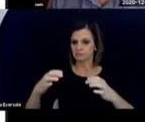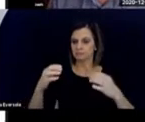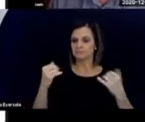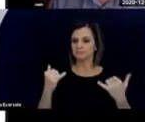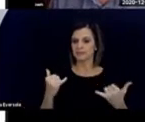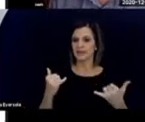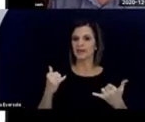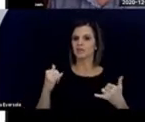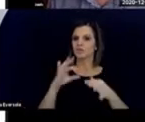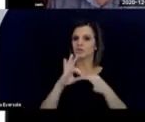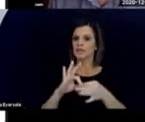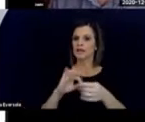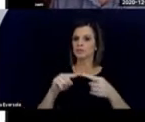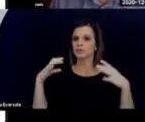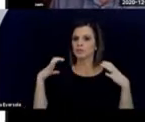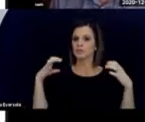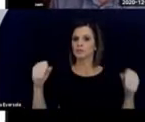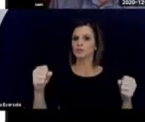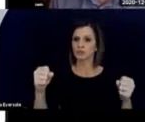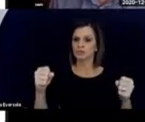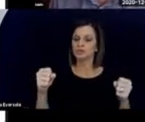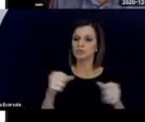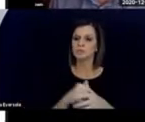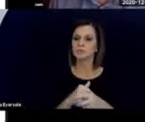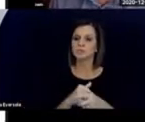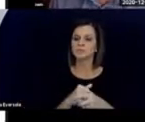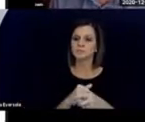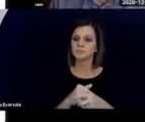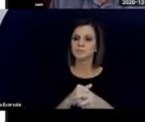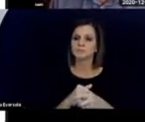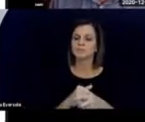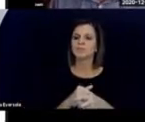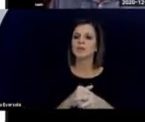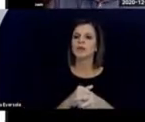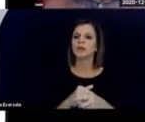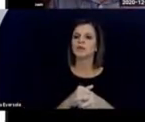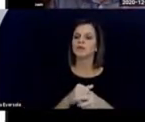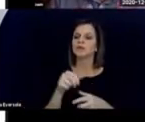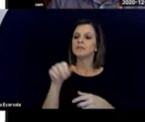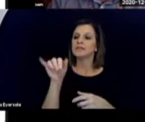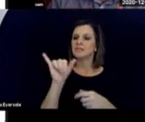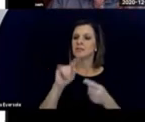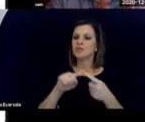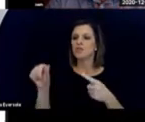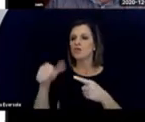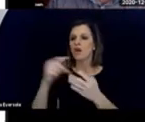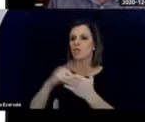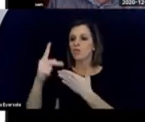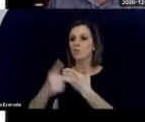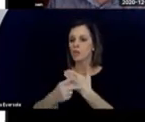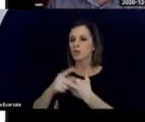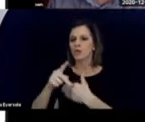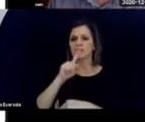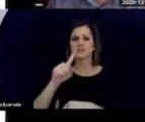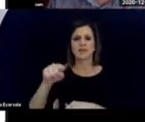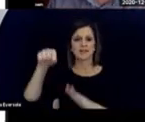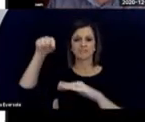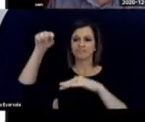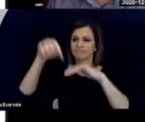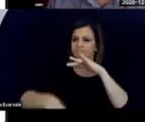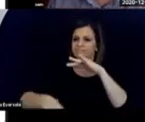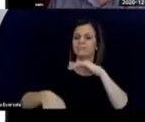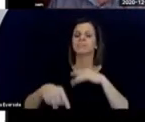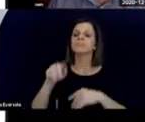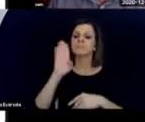course now on charge syndrome, which rather like the intervener training program is very